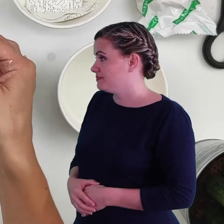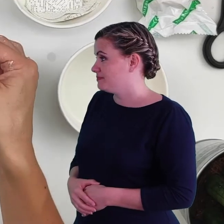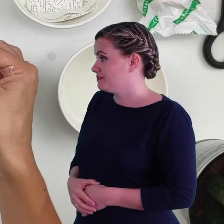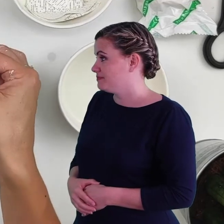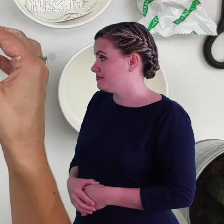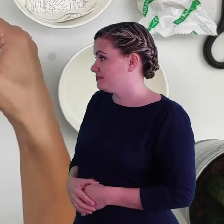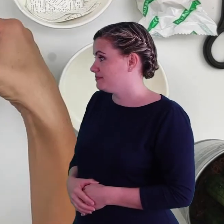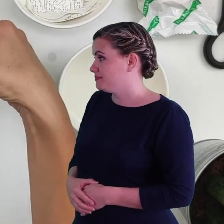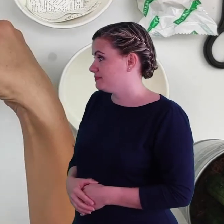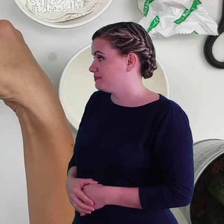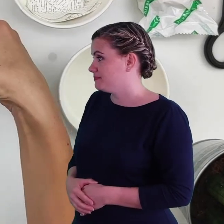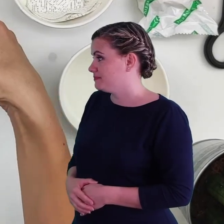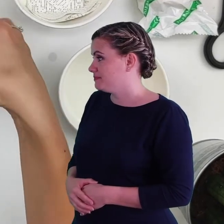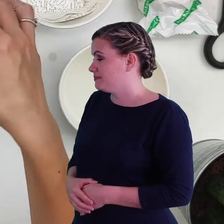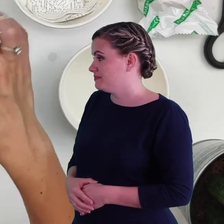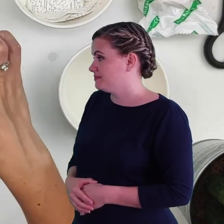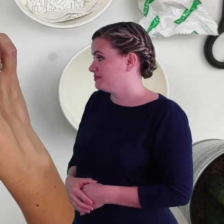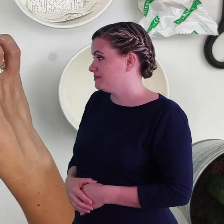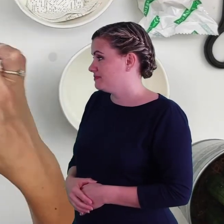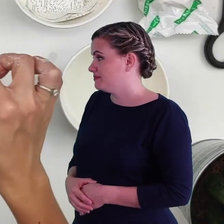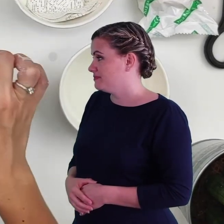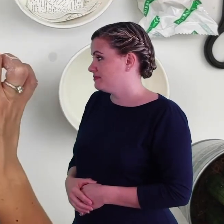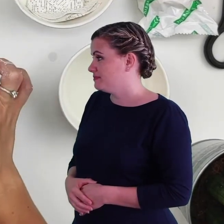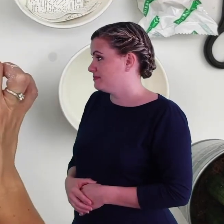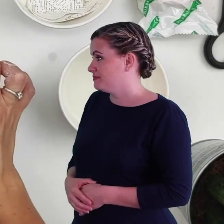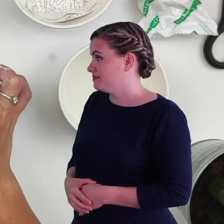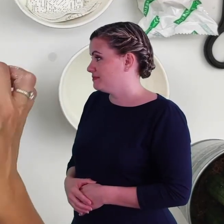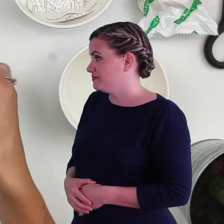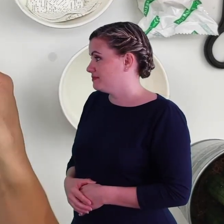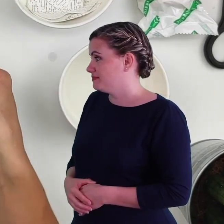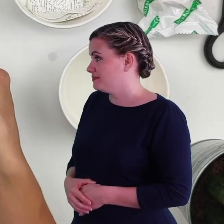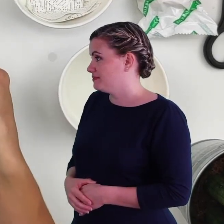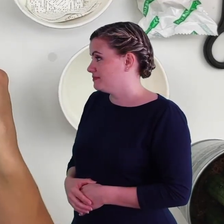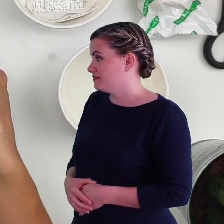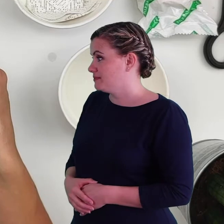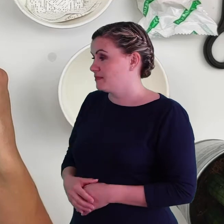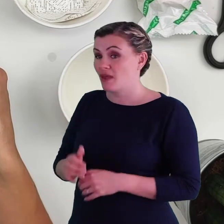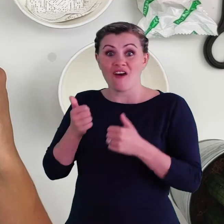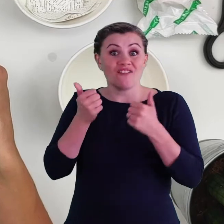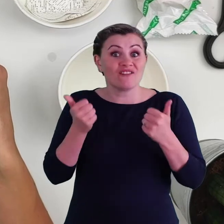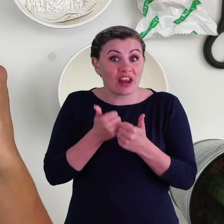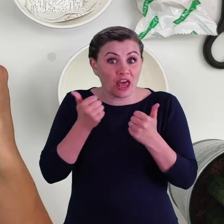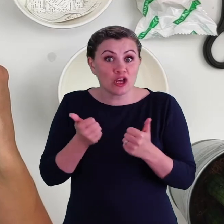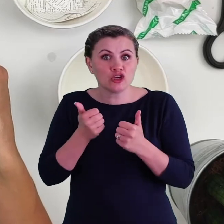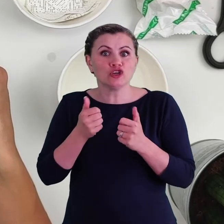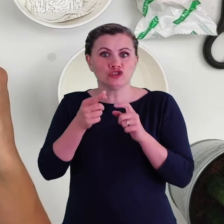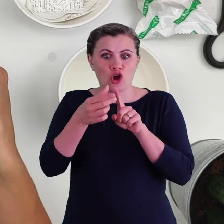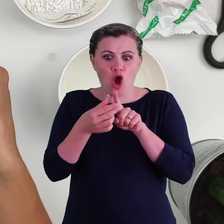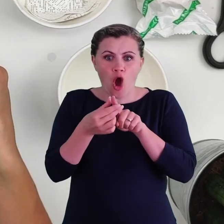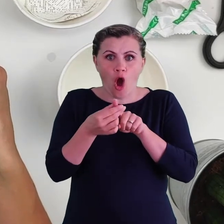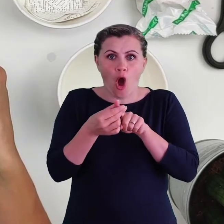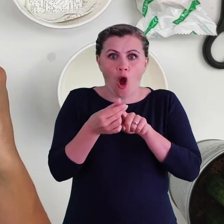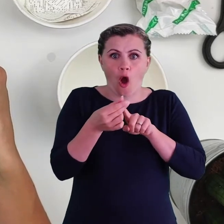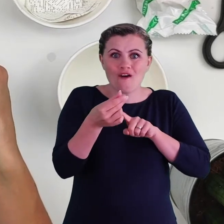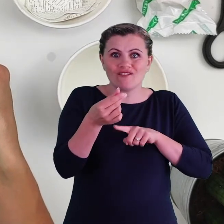Now that your mudrock finger puppet shape is complete, you're going to leave it to dry.